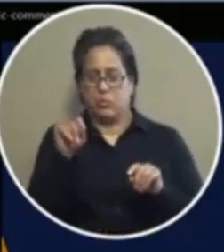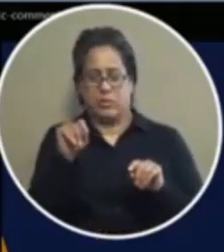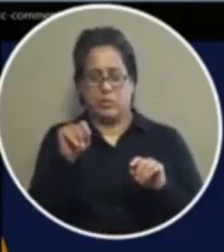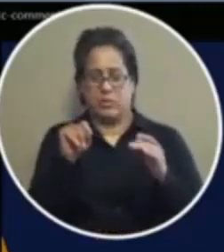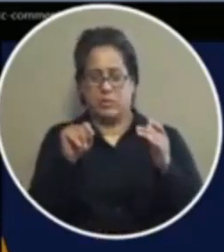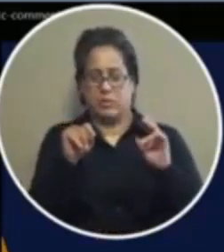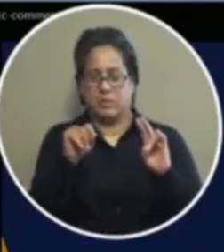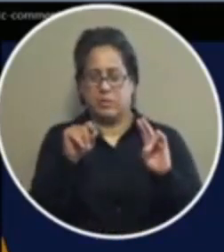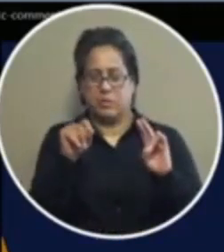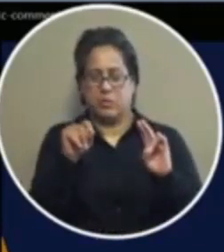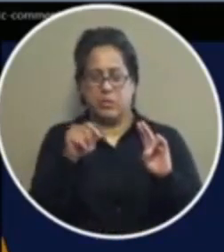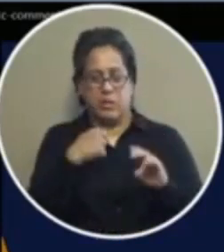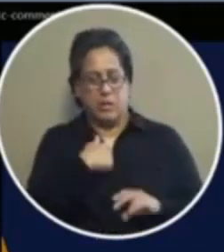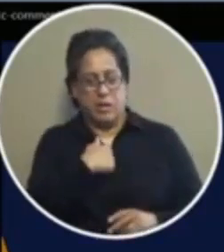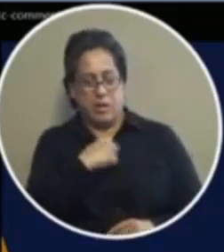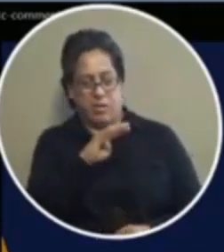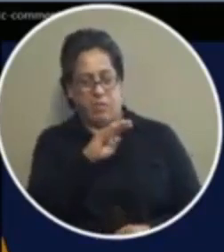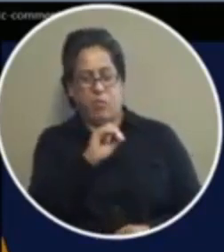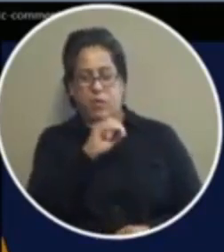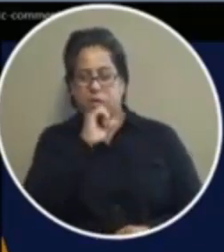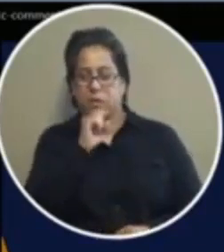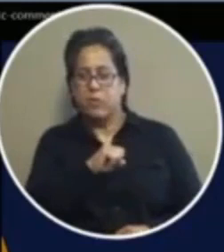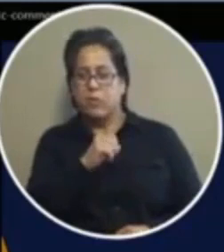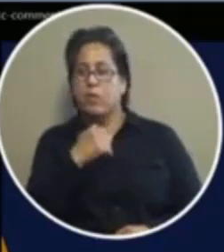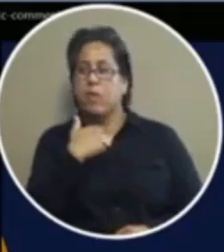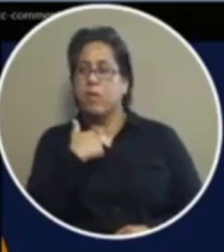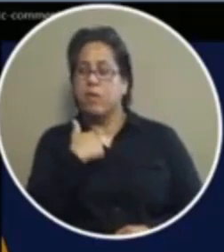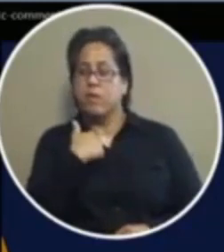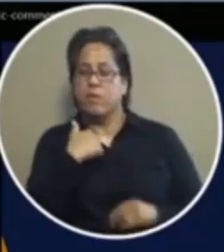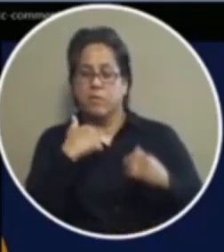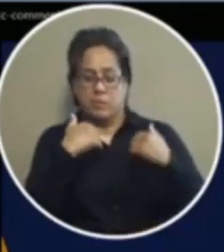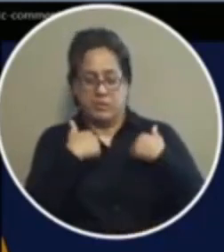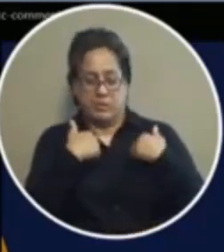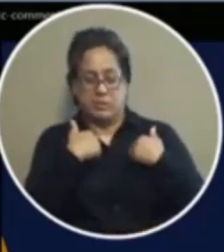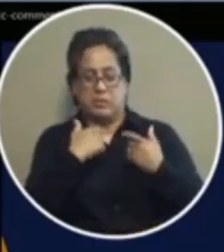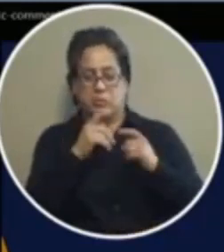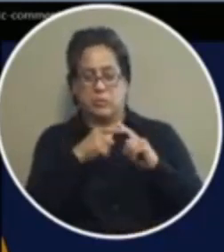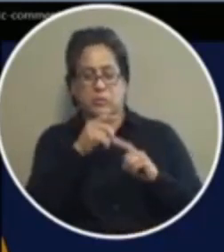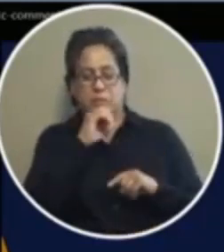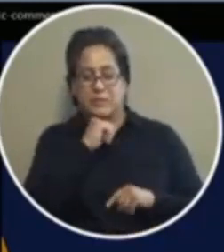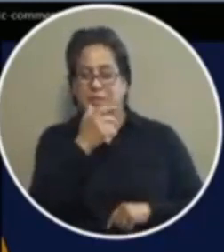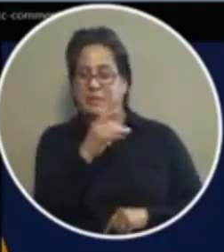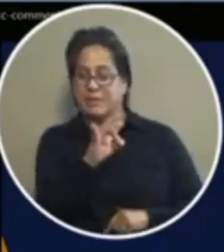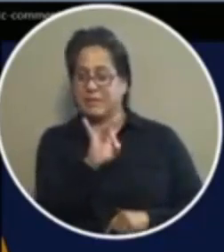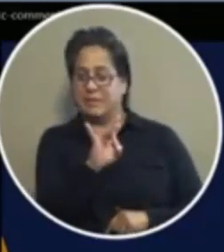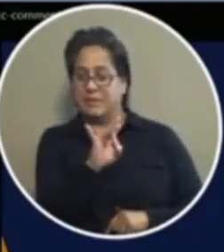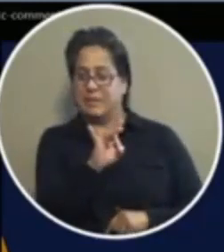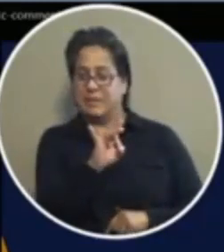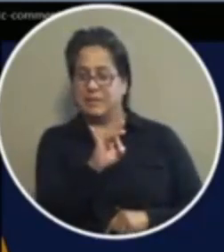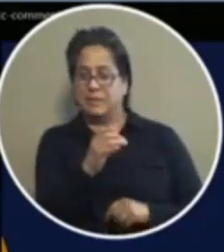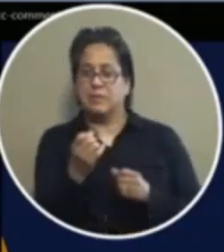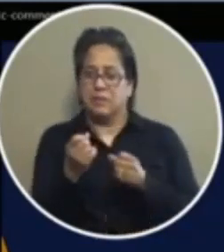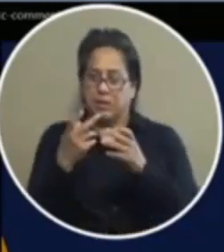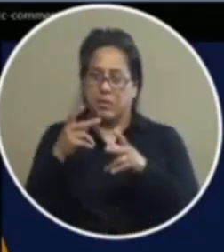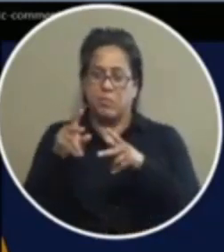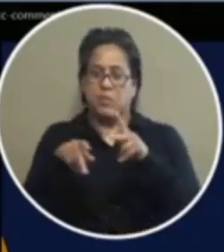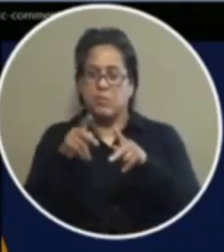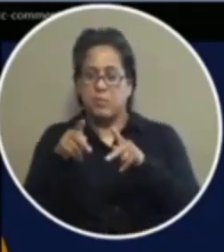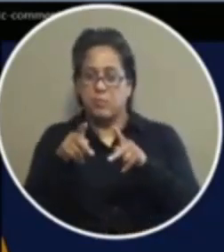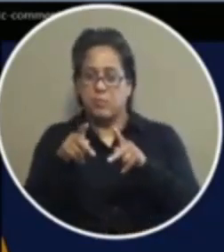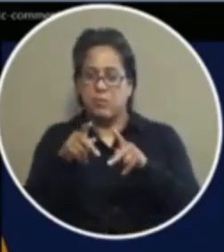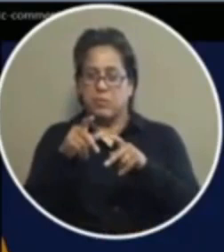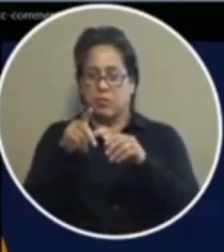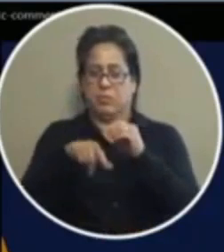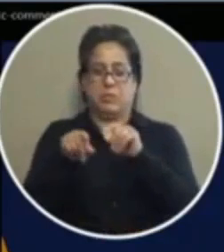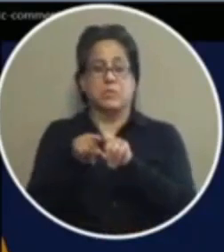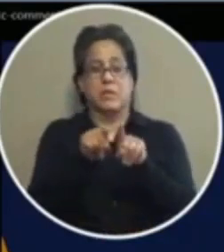think about i'm 40 years old i got a possession charge when i was 18. how many people in el paso